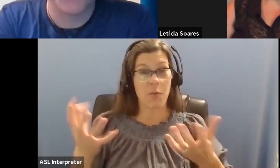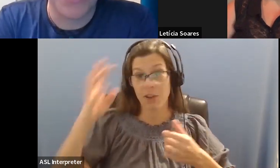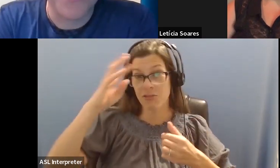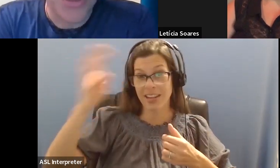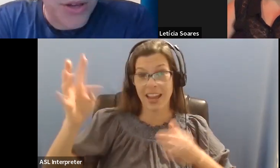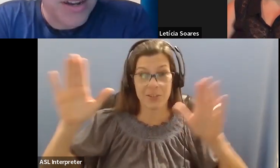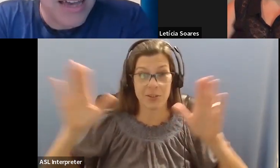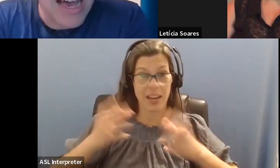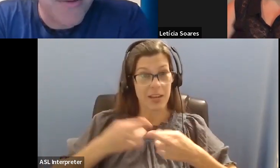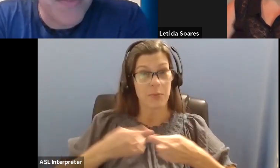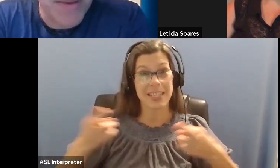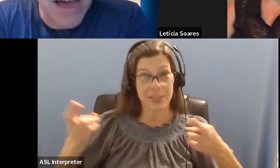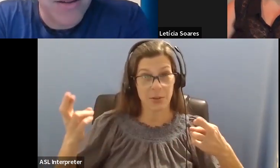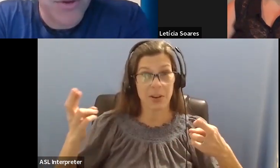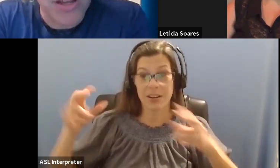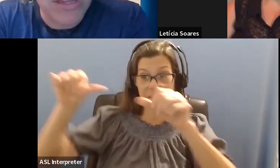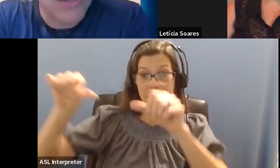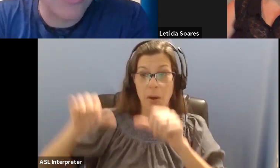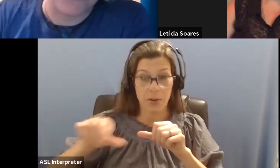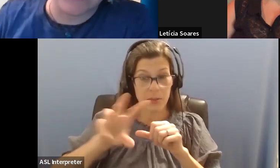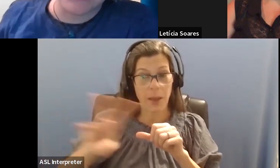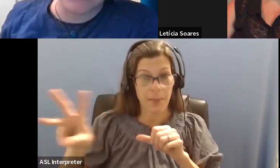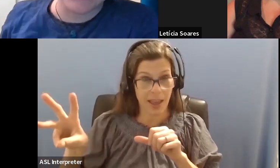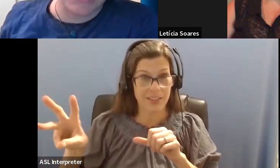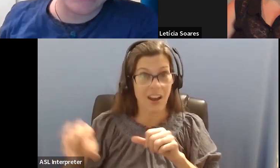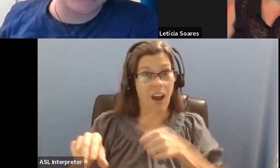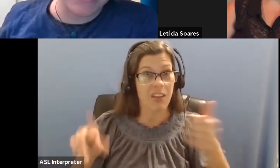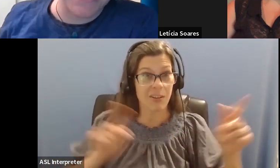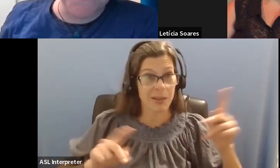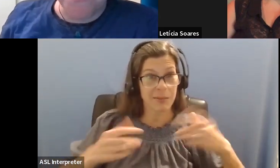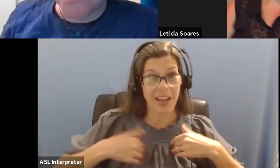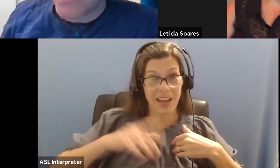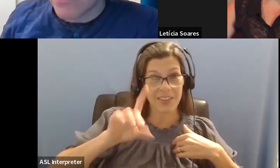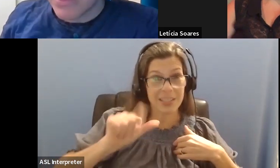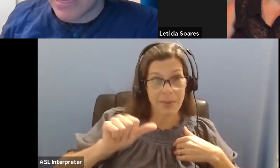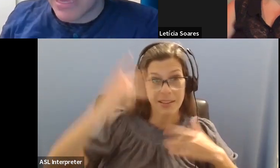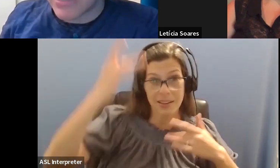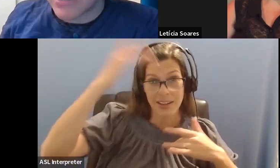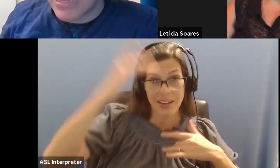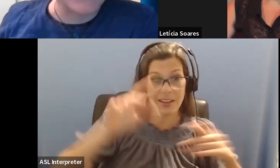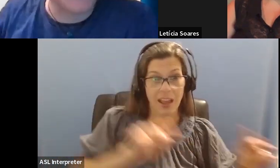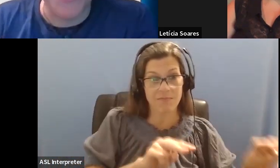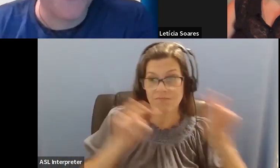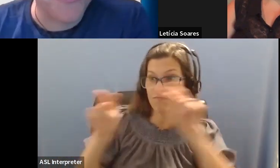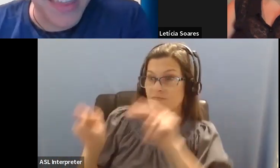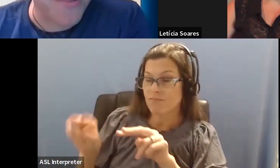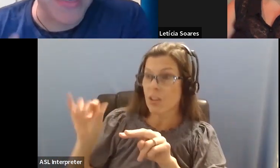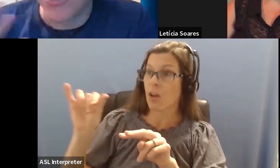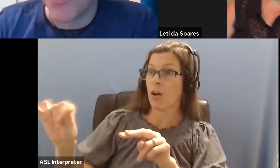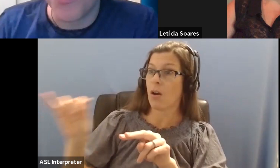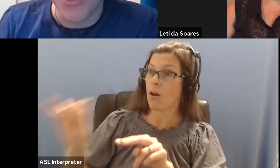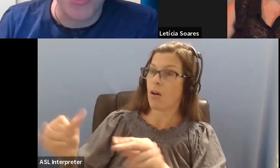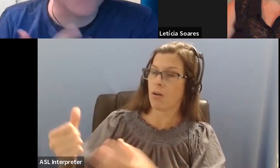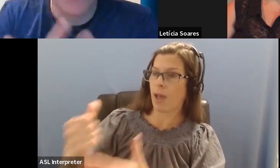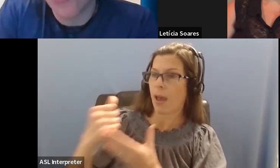to, um, learn, um, about birding with chronic illnesses and, um, and things that might work for them